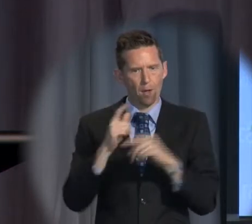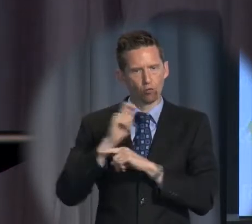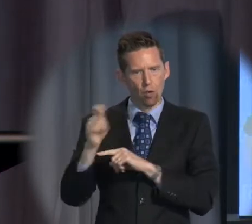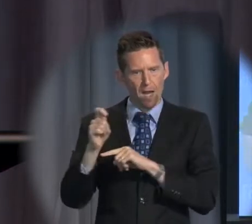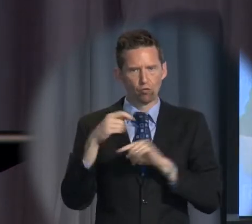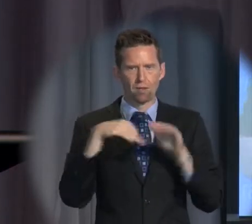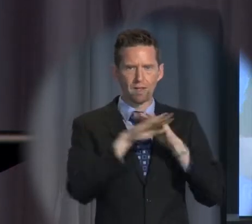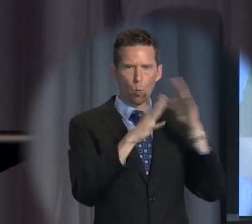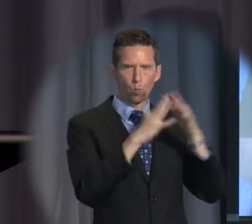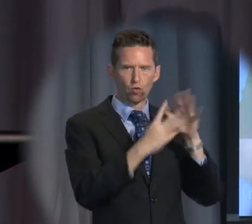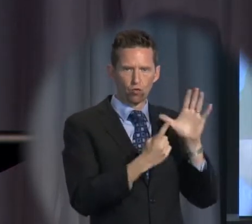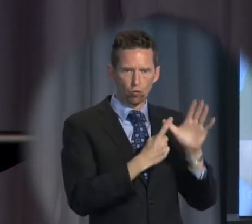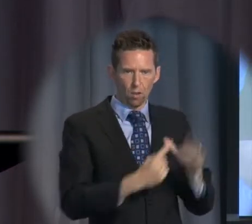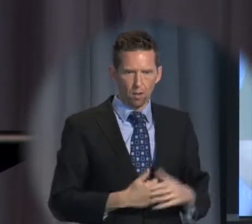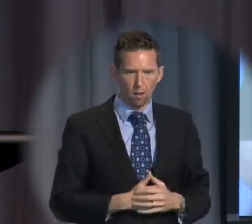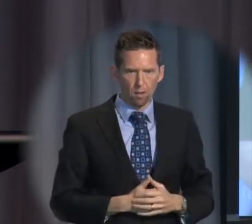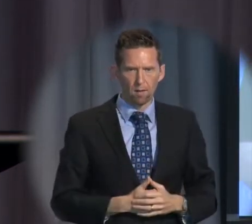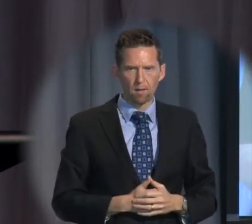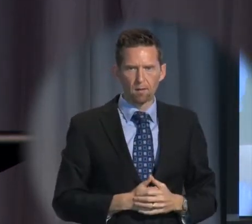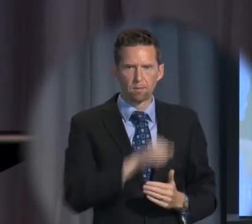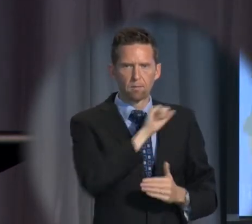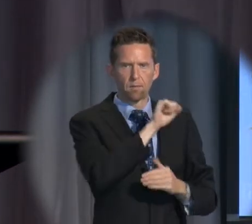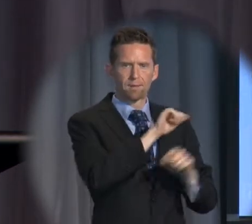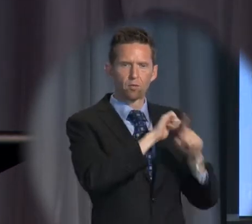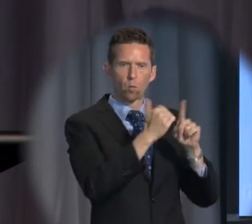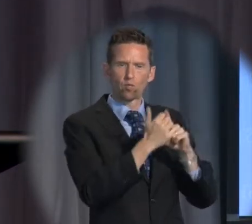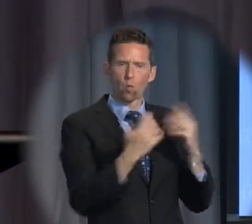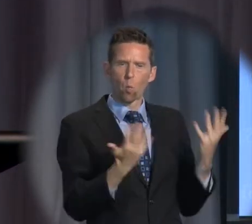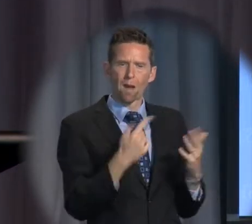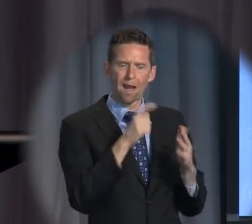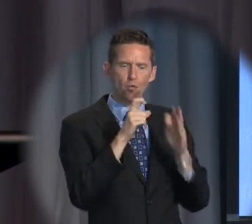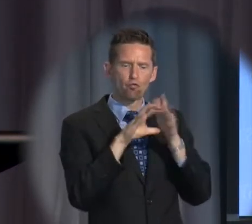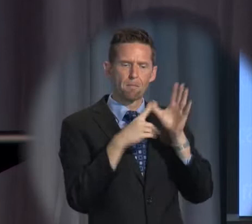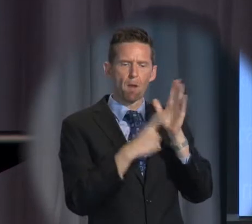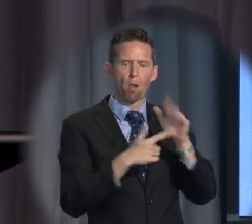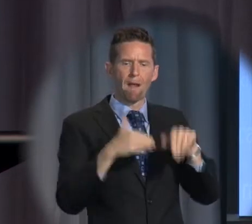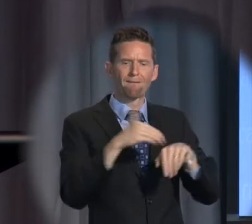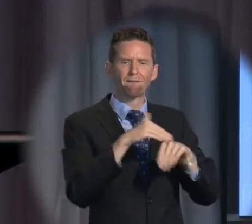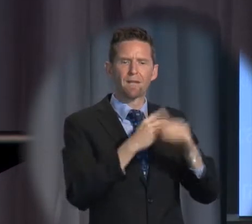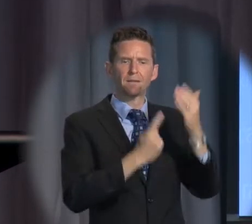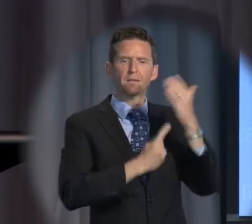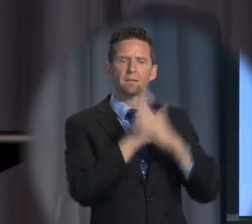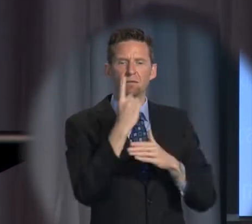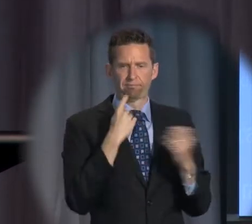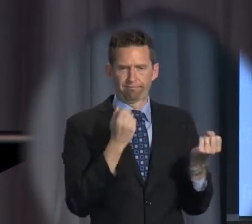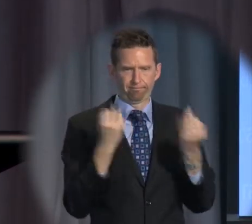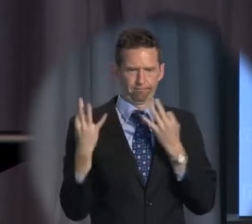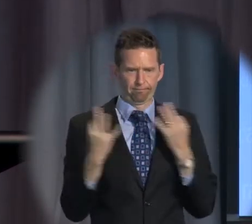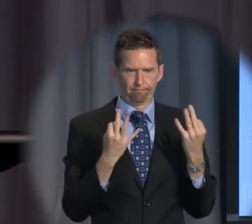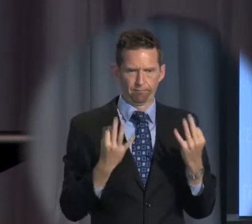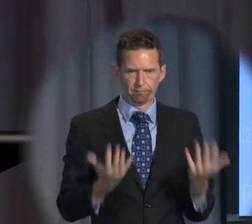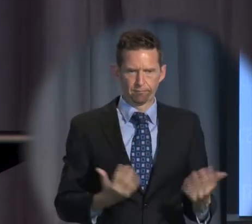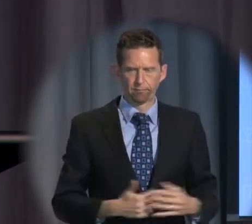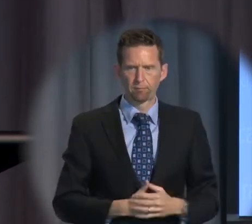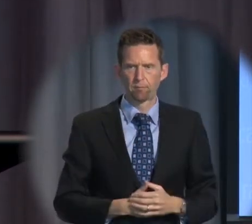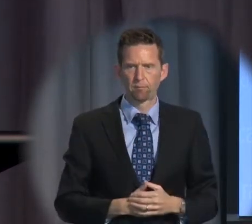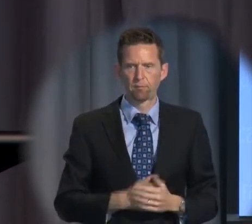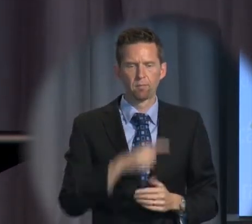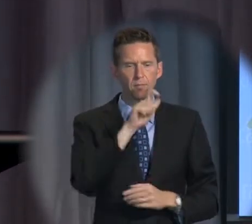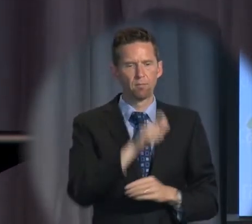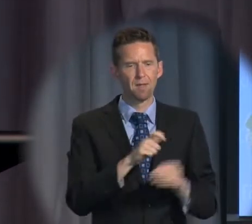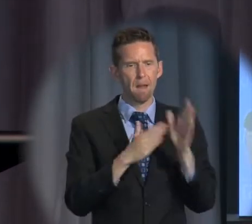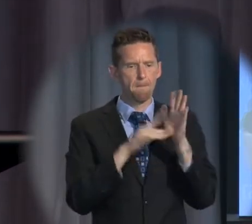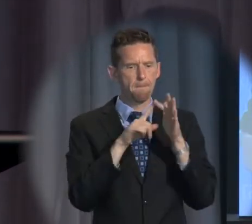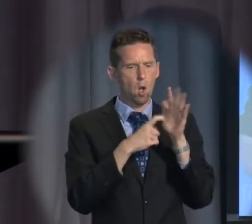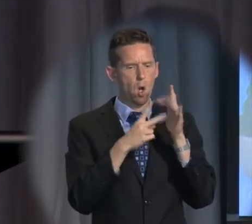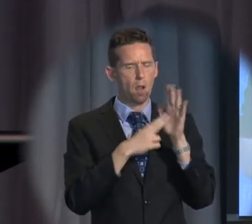in Western Australia in circumstances in which the evidence of a criminal offence was virtually non-existent. Merlin was found